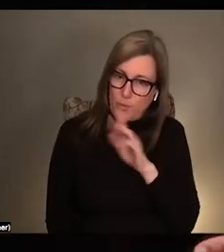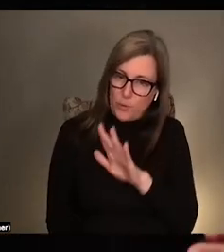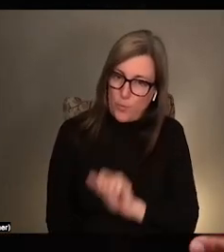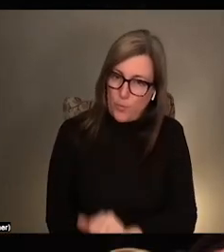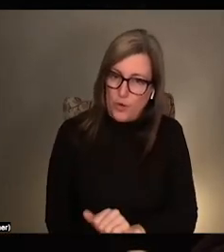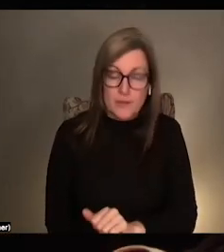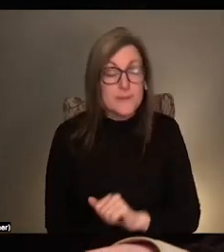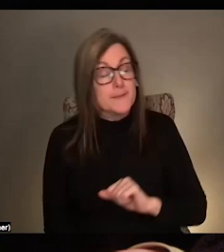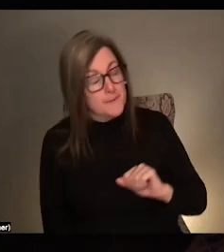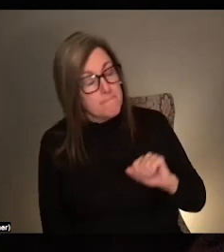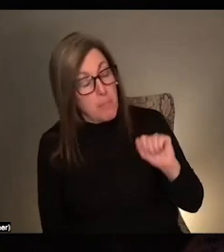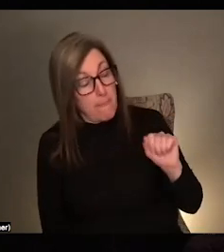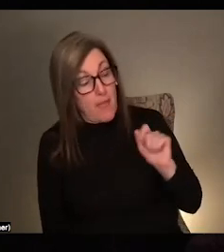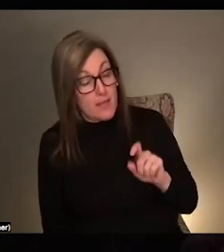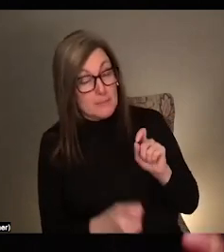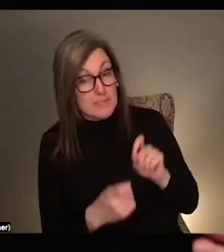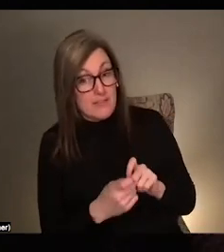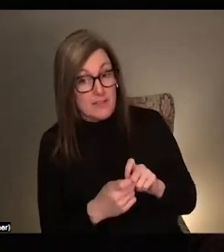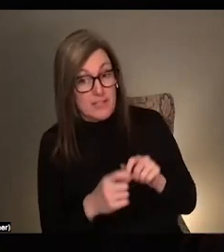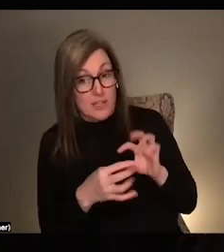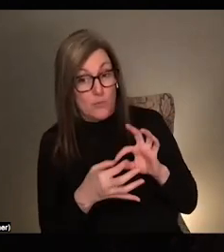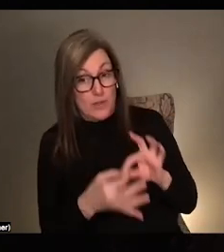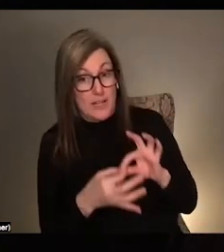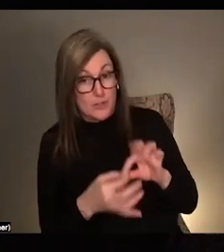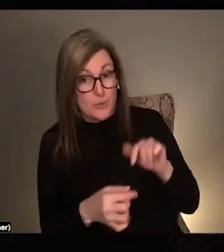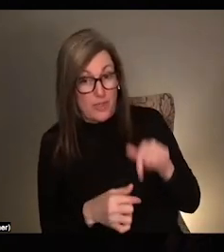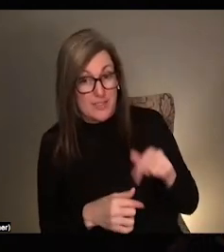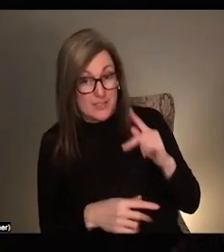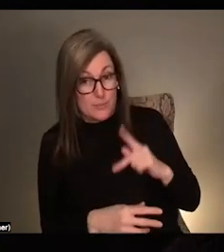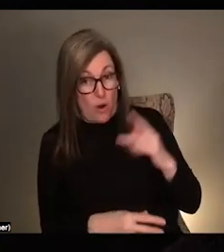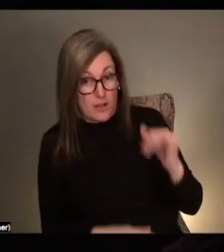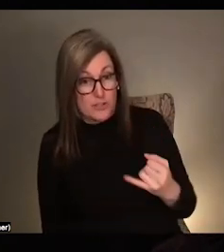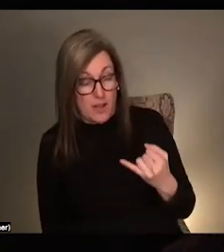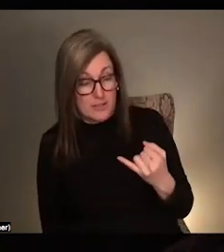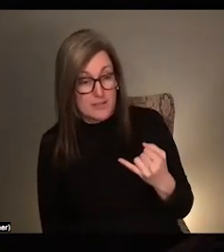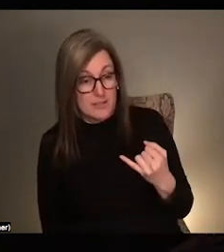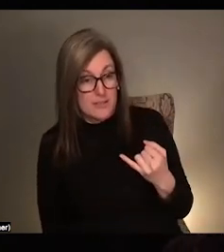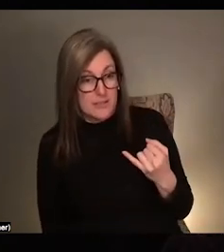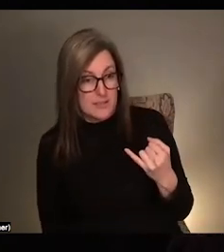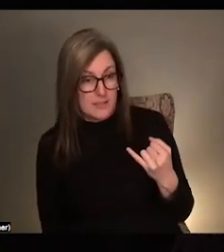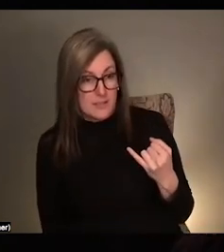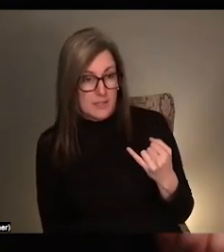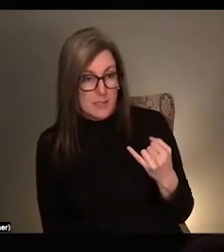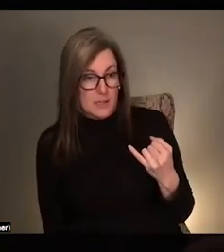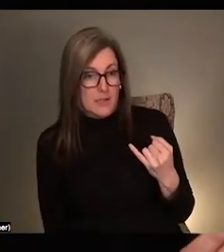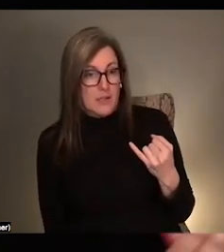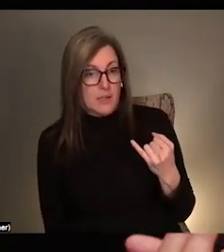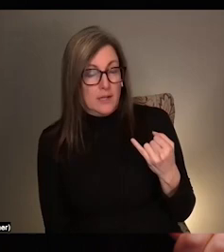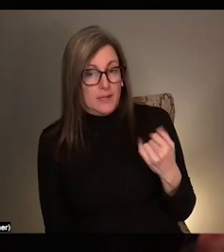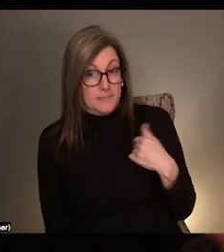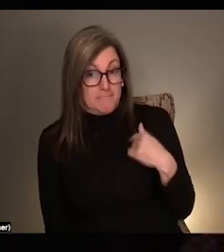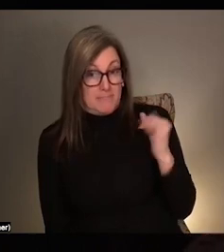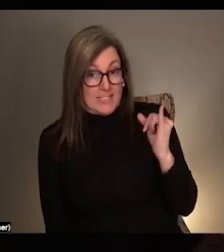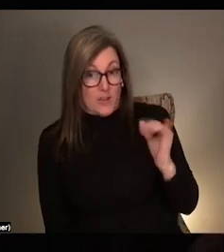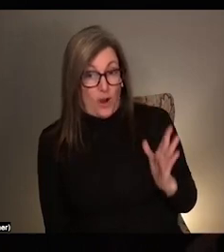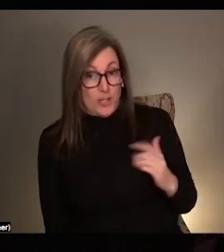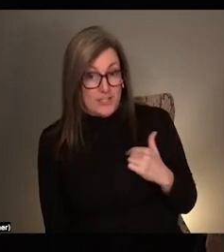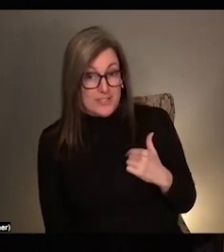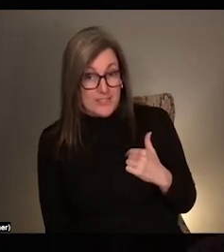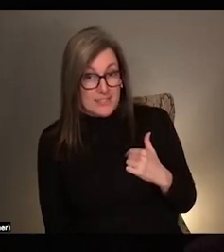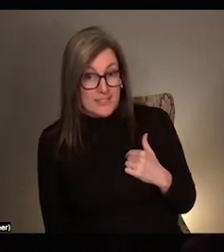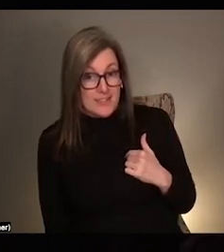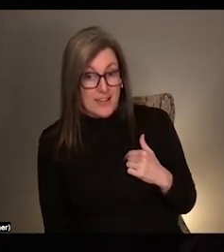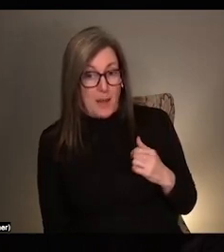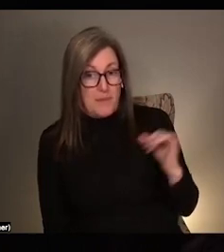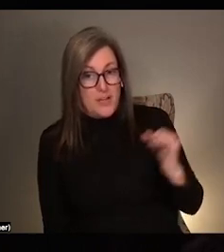specifically in relationship to this project, like, um, you know, as an artist, I have also been an art worker.